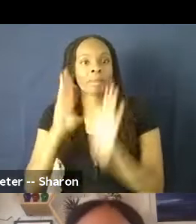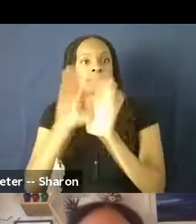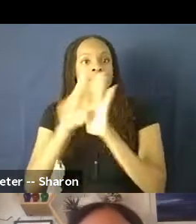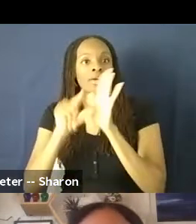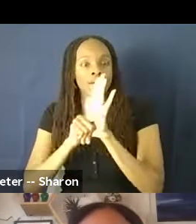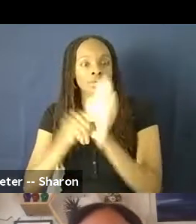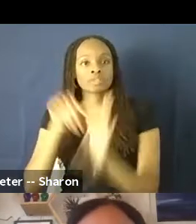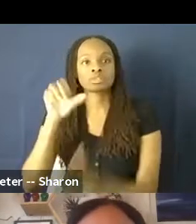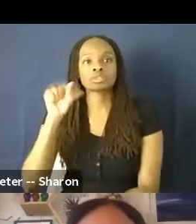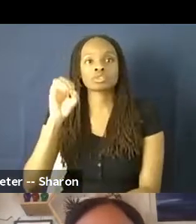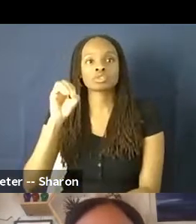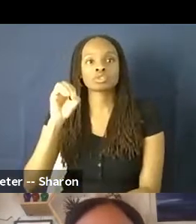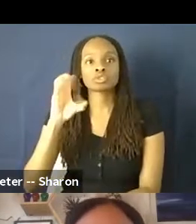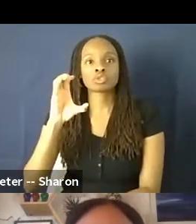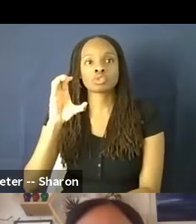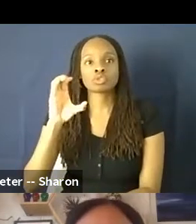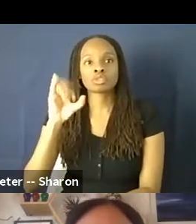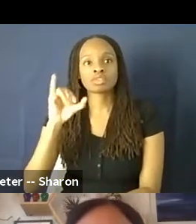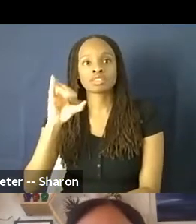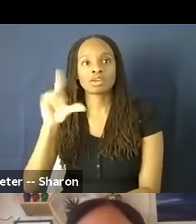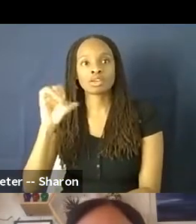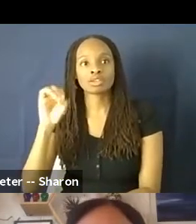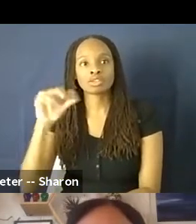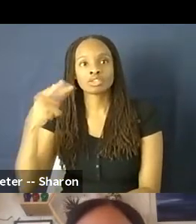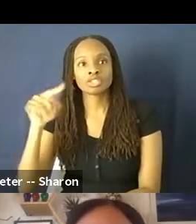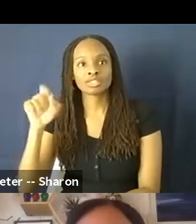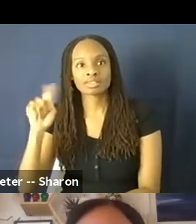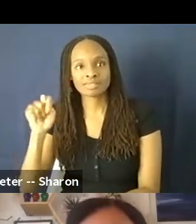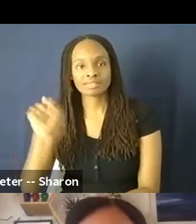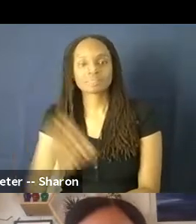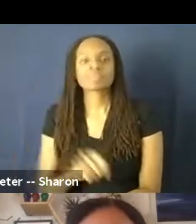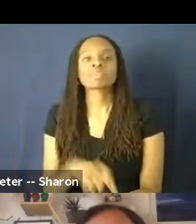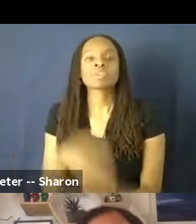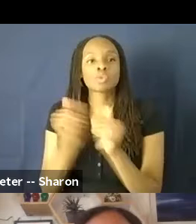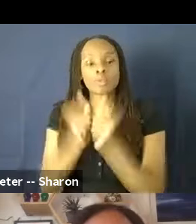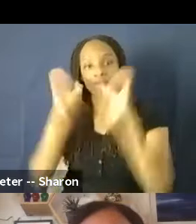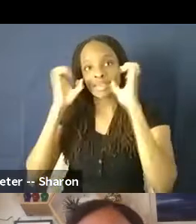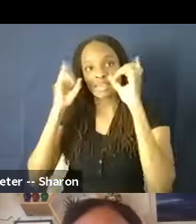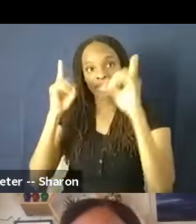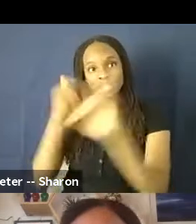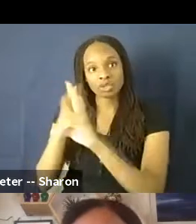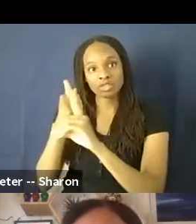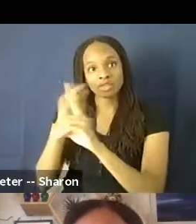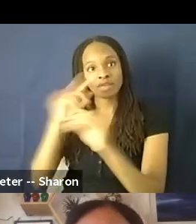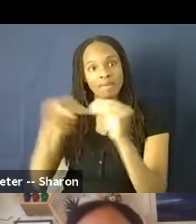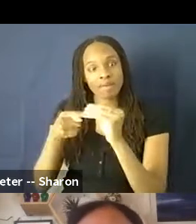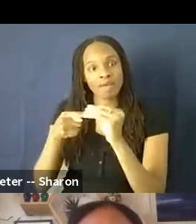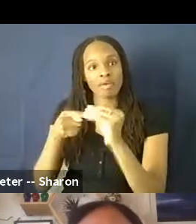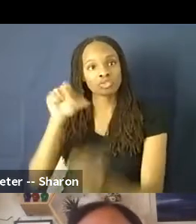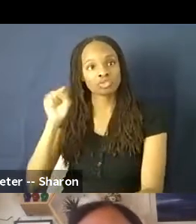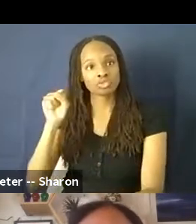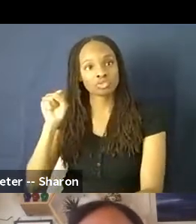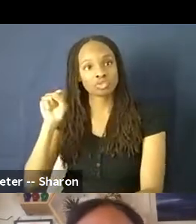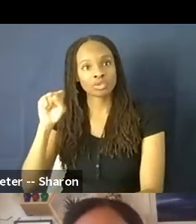So I think as far as educating yourself about social injustice, I think,